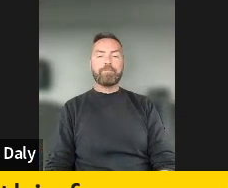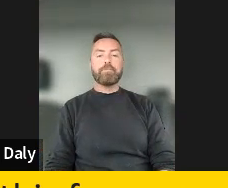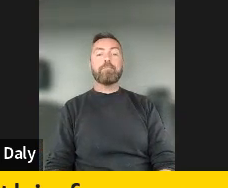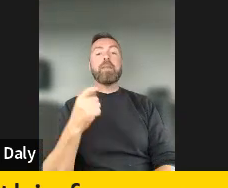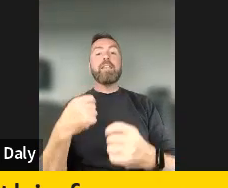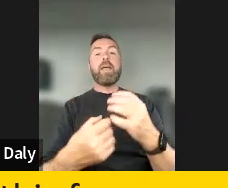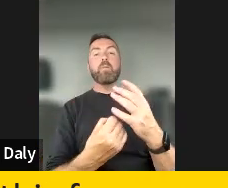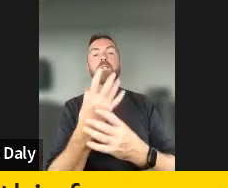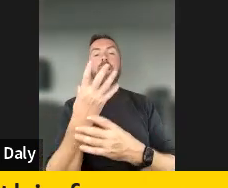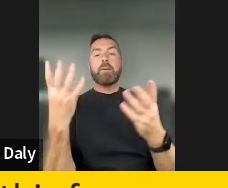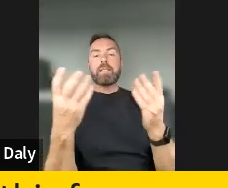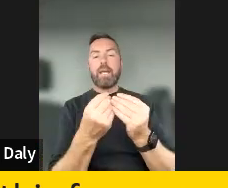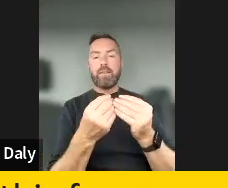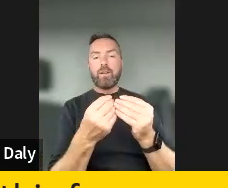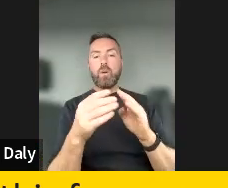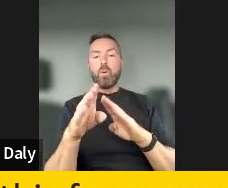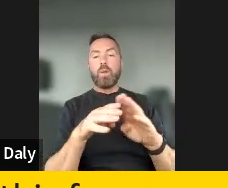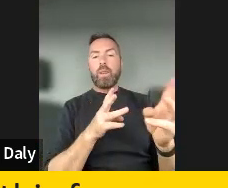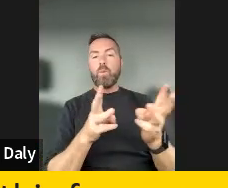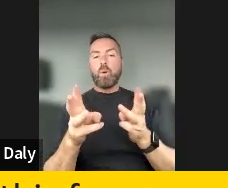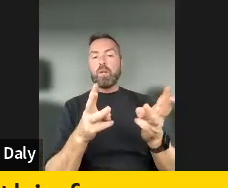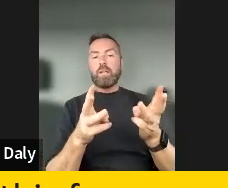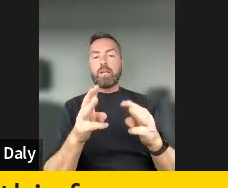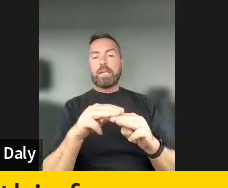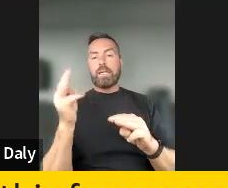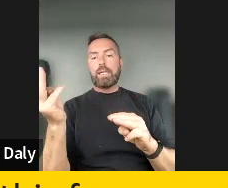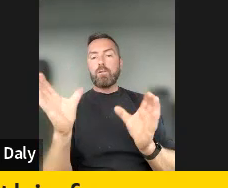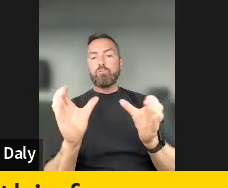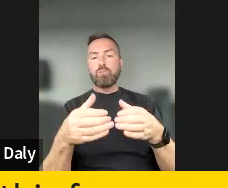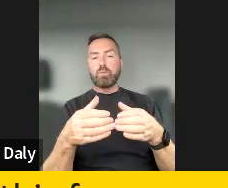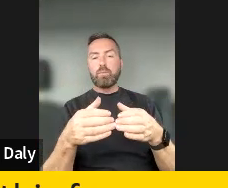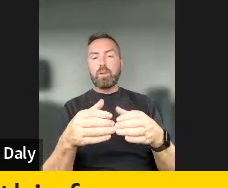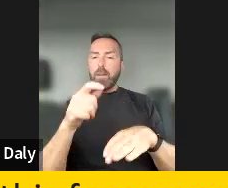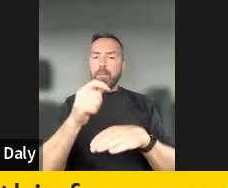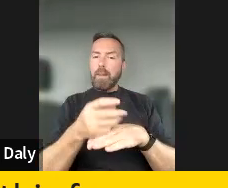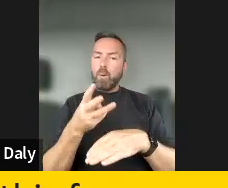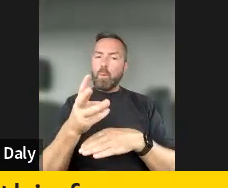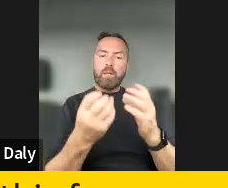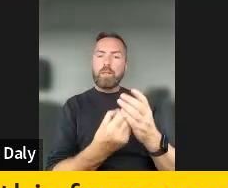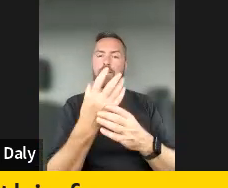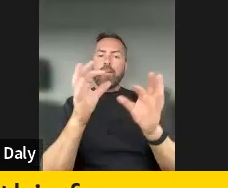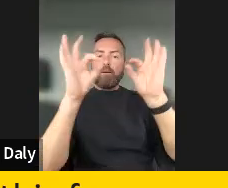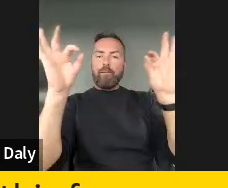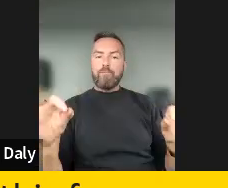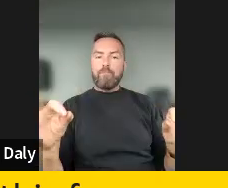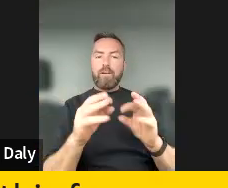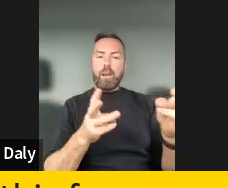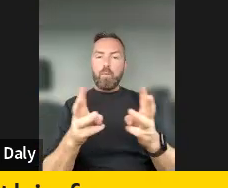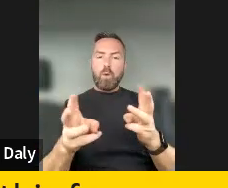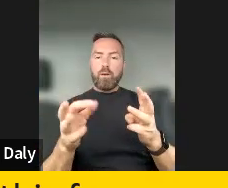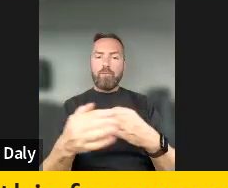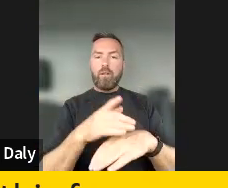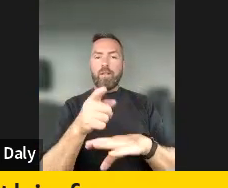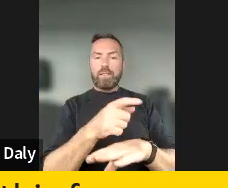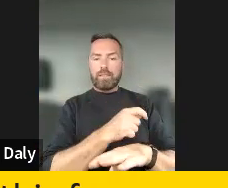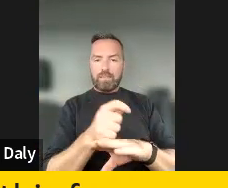working group and we figured that the best way is to develop a framework that determines the type, extent, and form, and moments